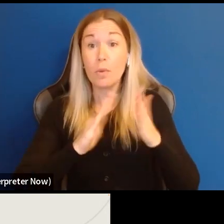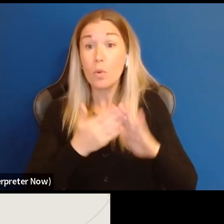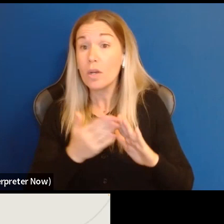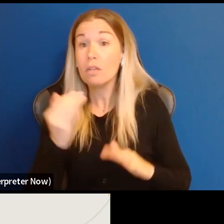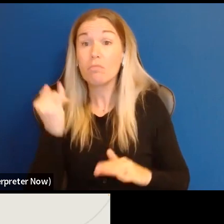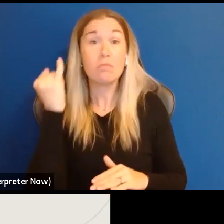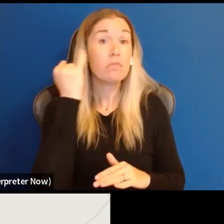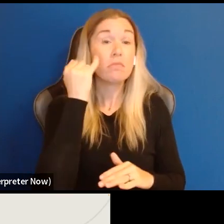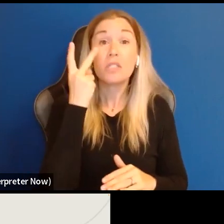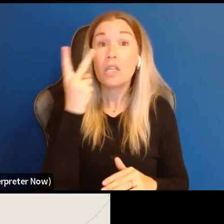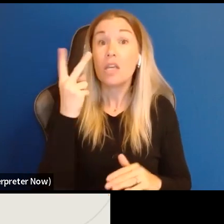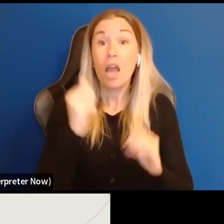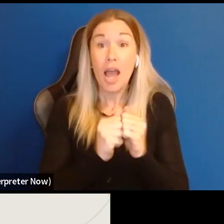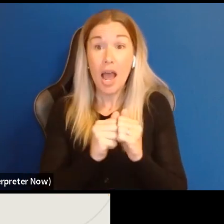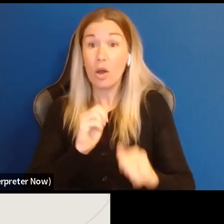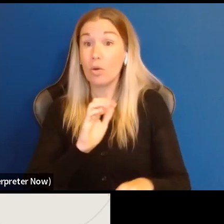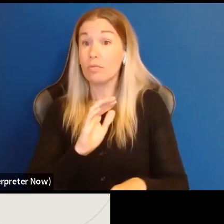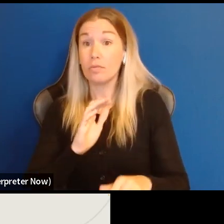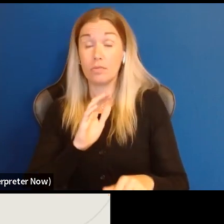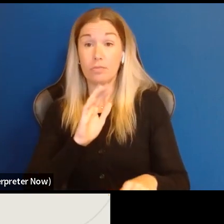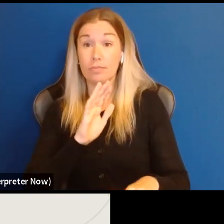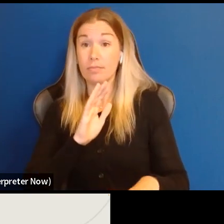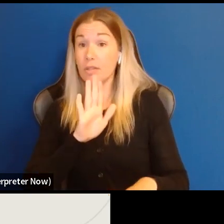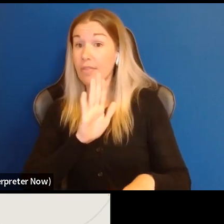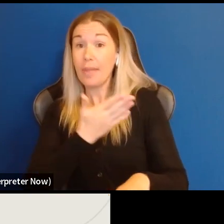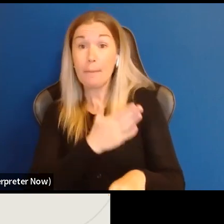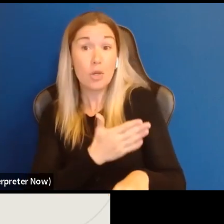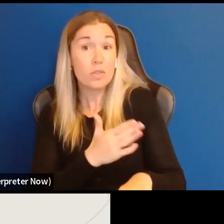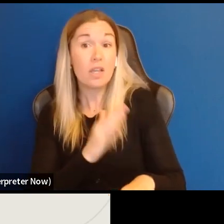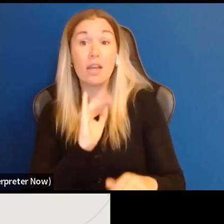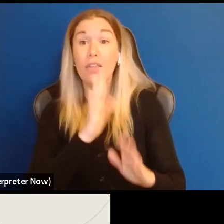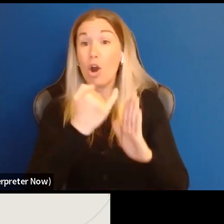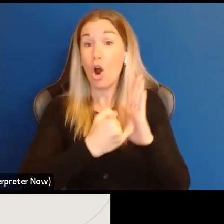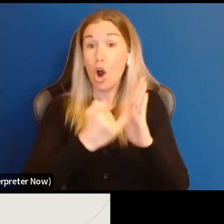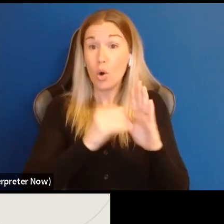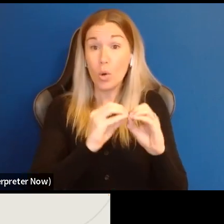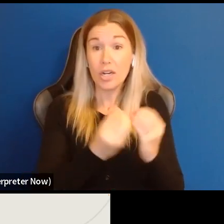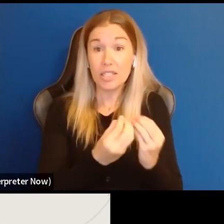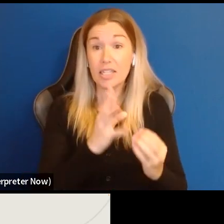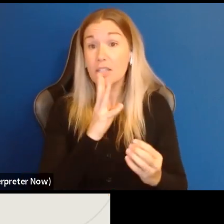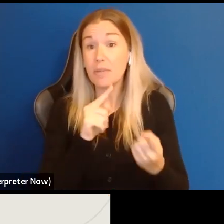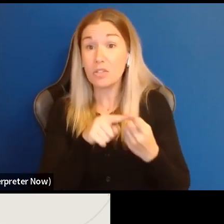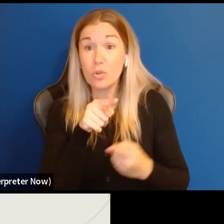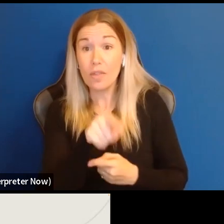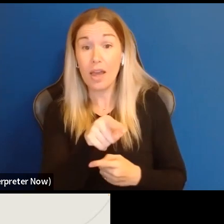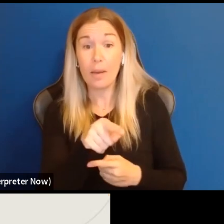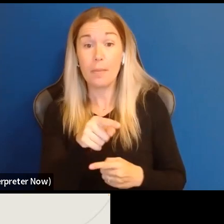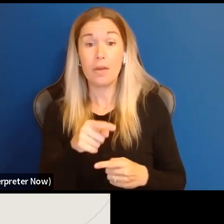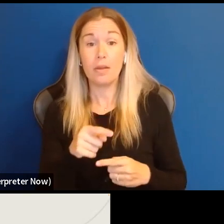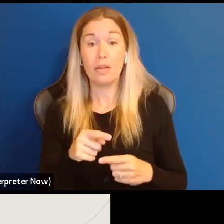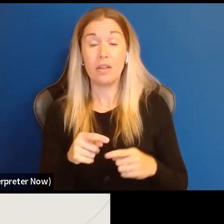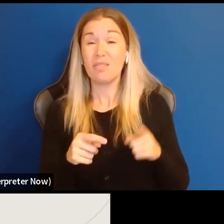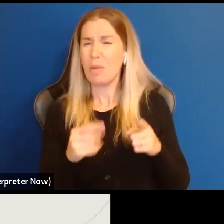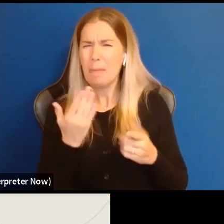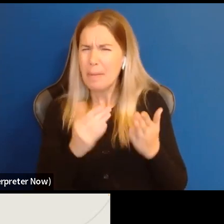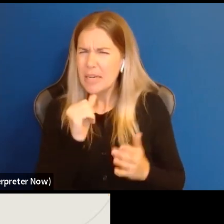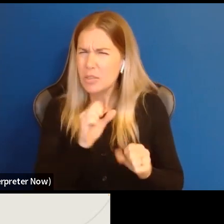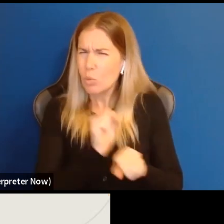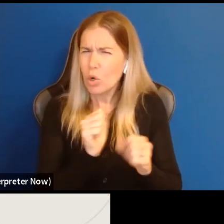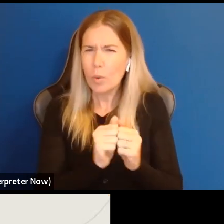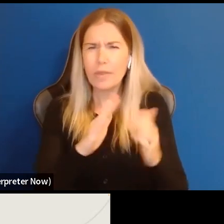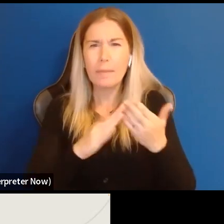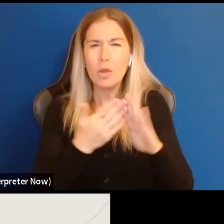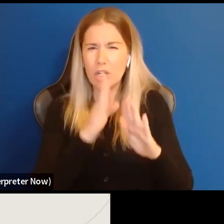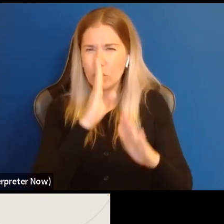the music that your arts organization produces really speaks to them or perhaps doesn't work with the community directly, maybe in a